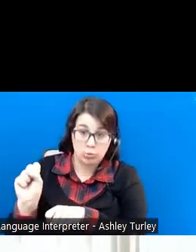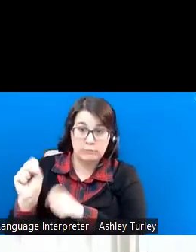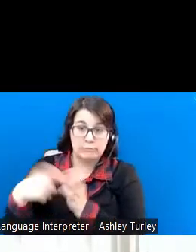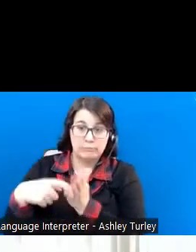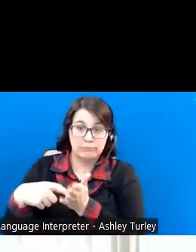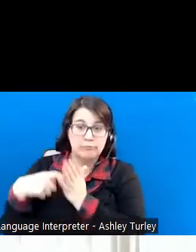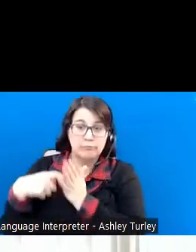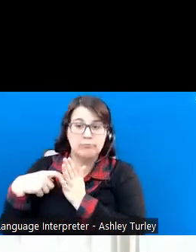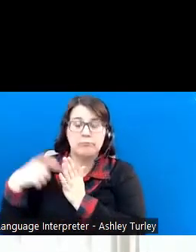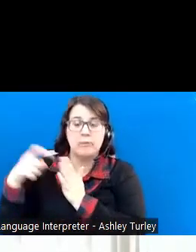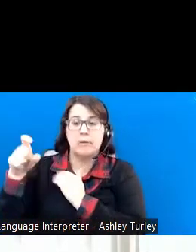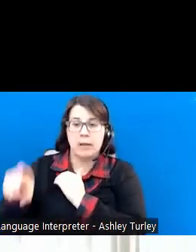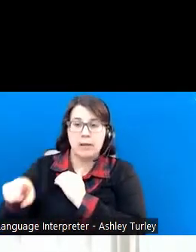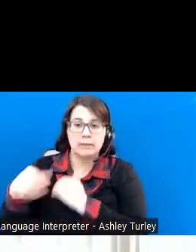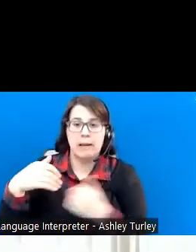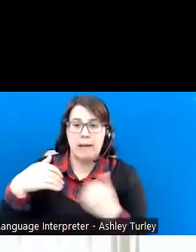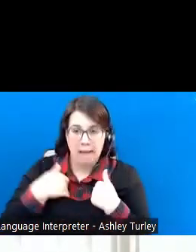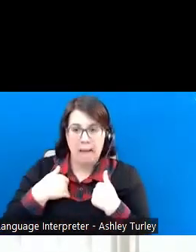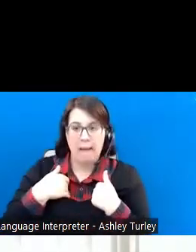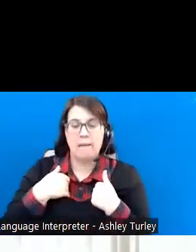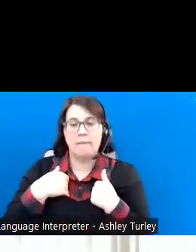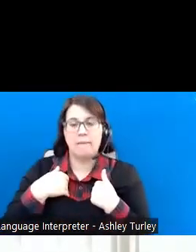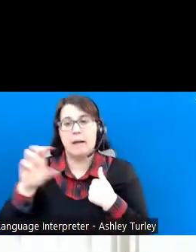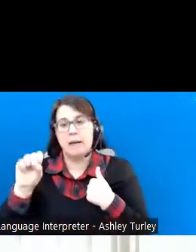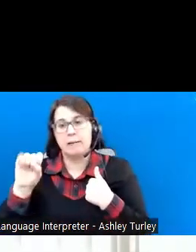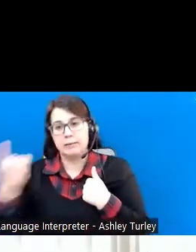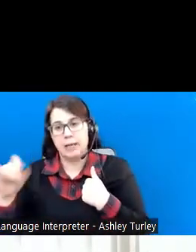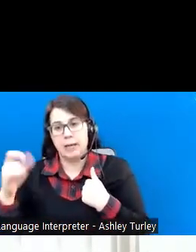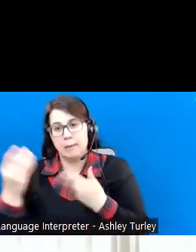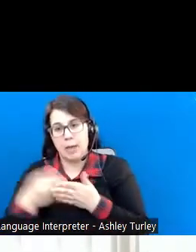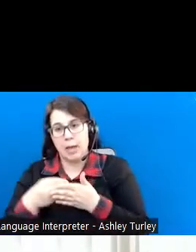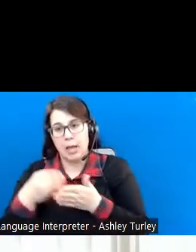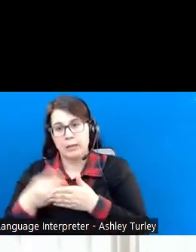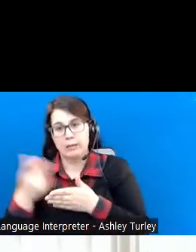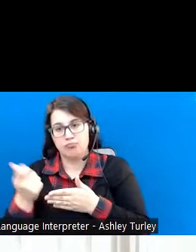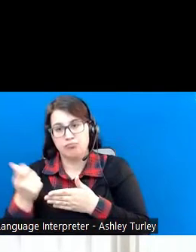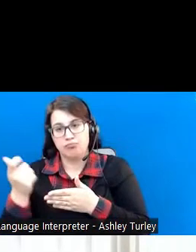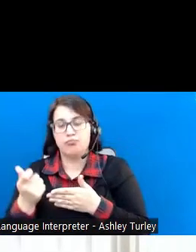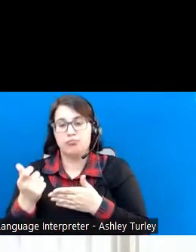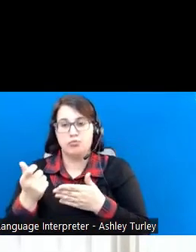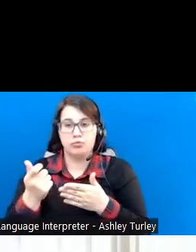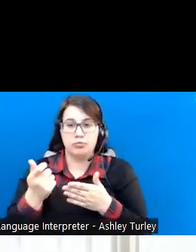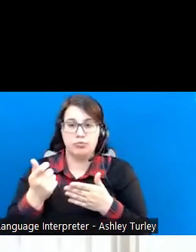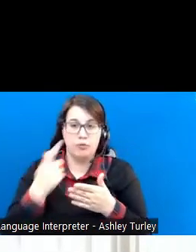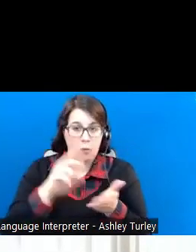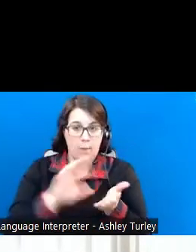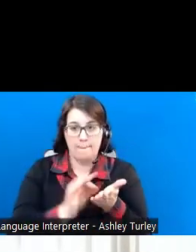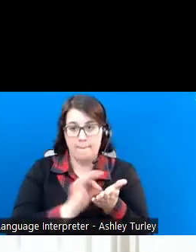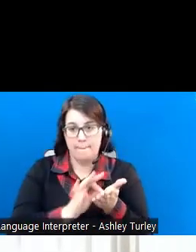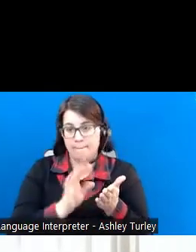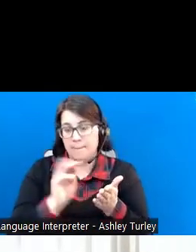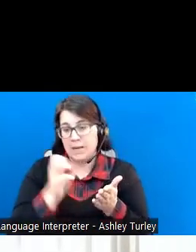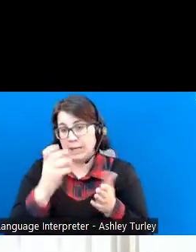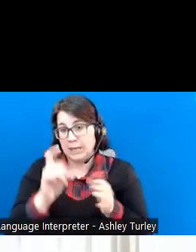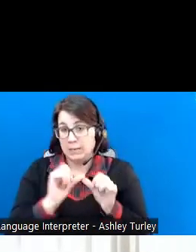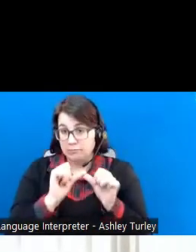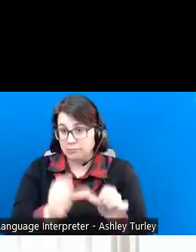have some money from SSI in order to keep your Medicaid. If